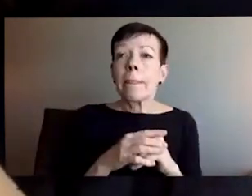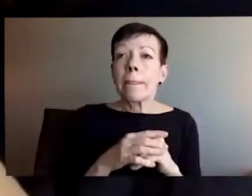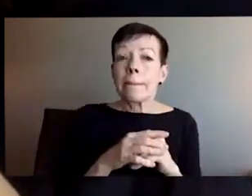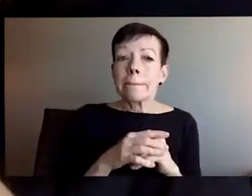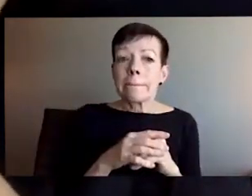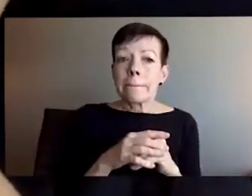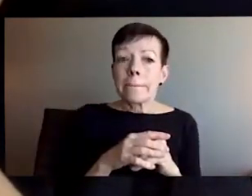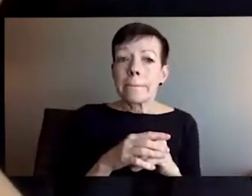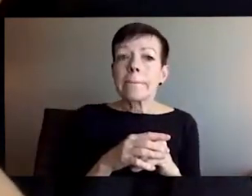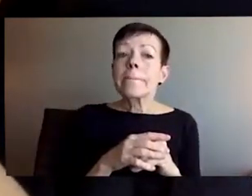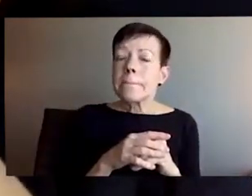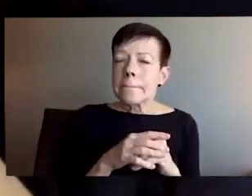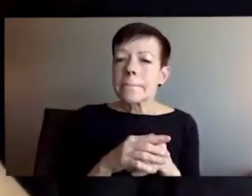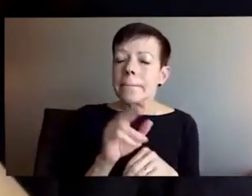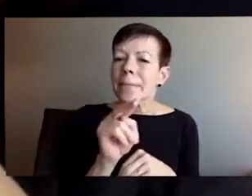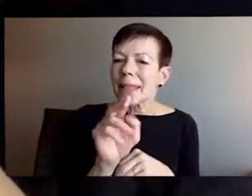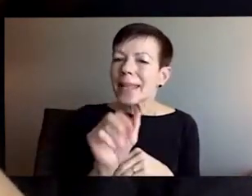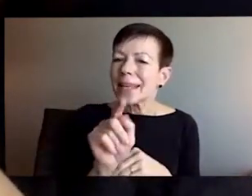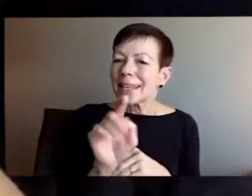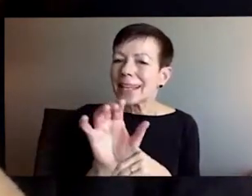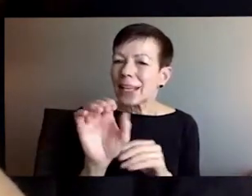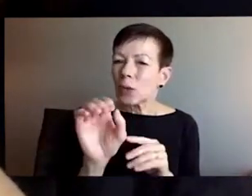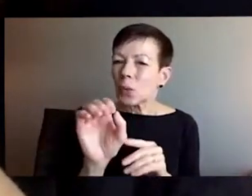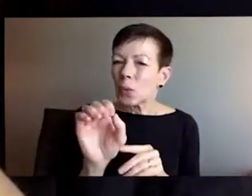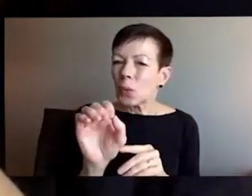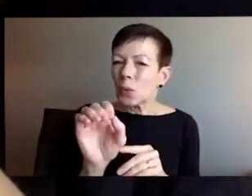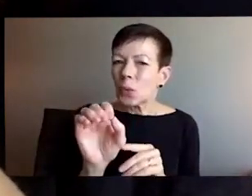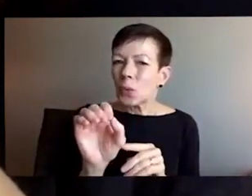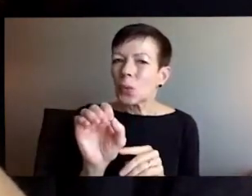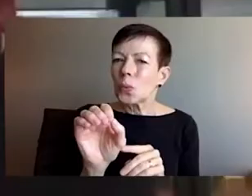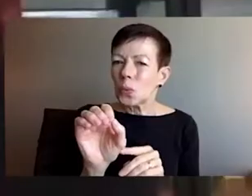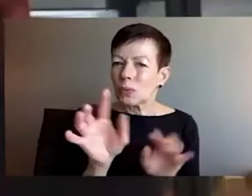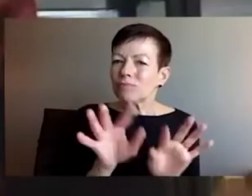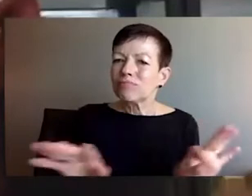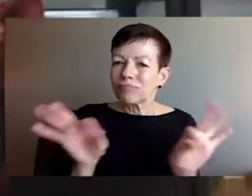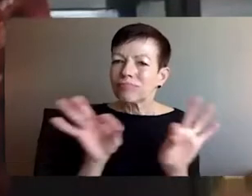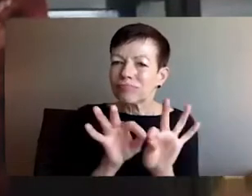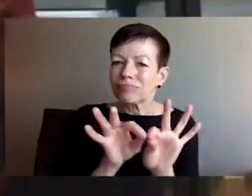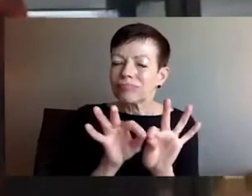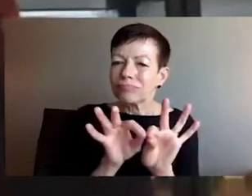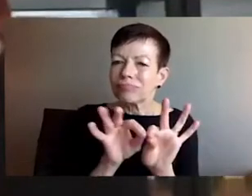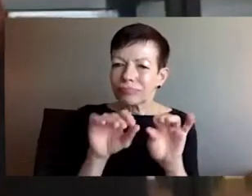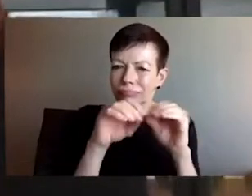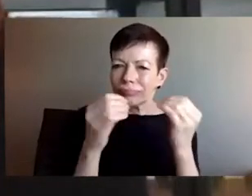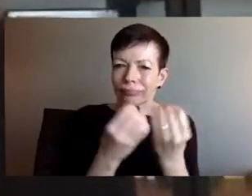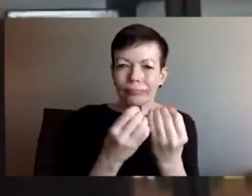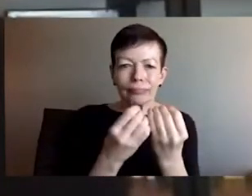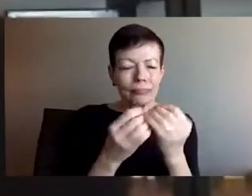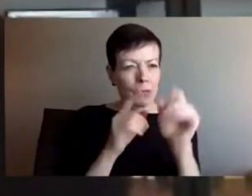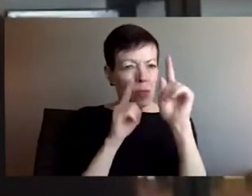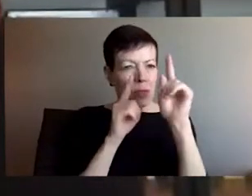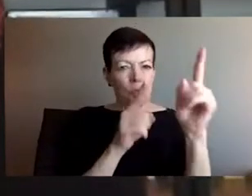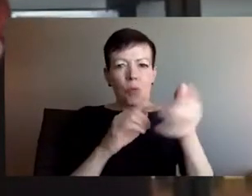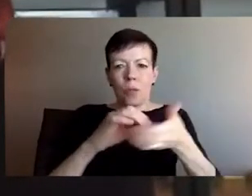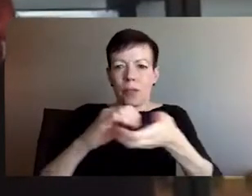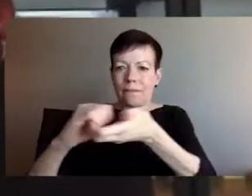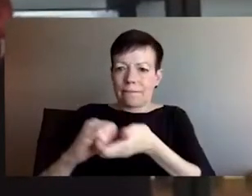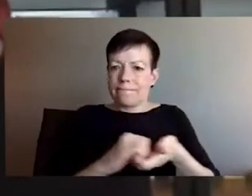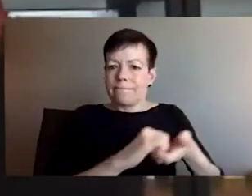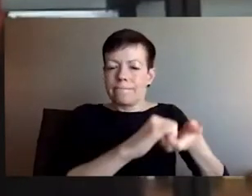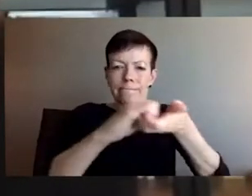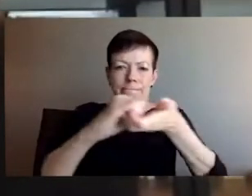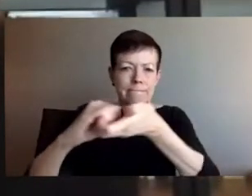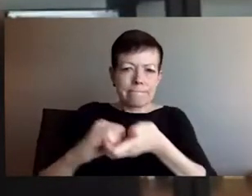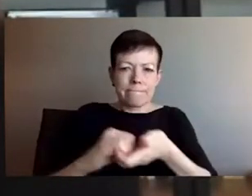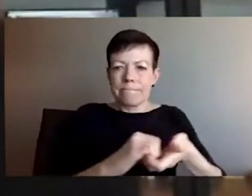involvement and sort of what's your, um, take on that. Well, so NATO as a defensive alliance that